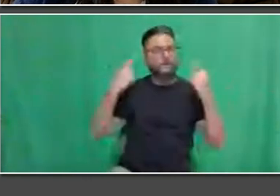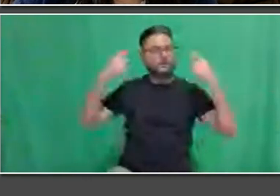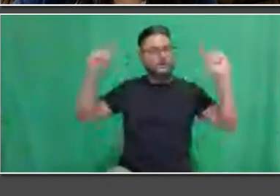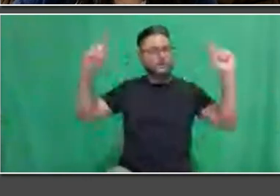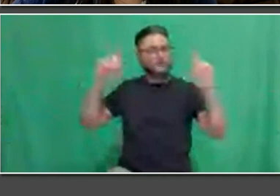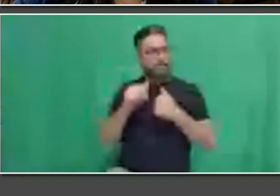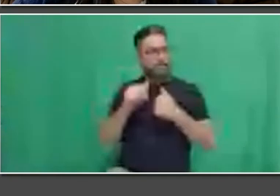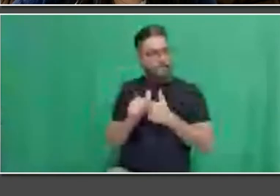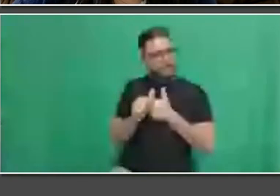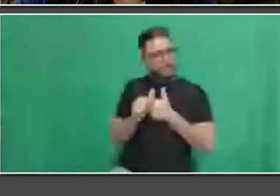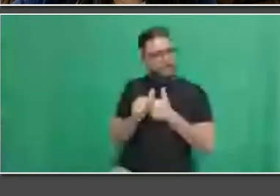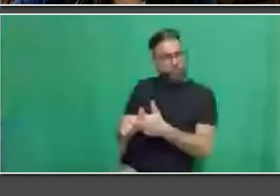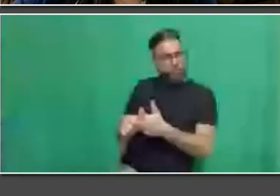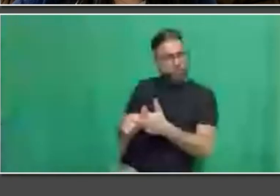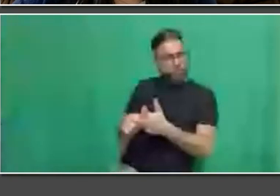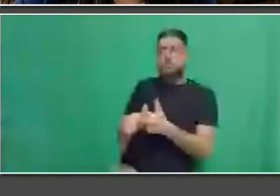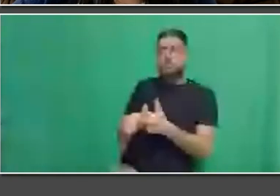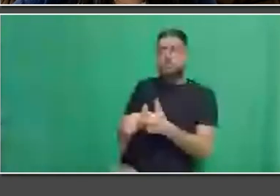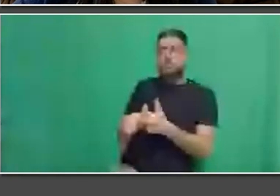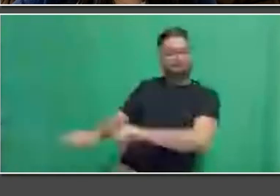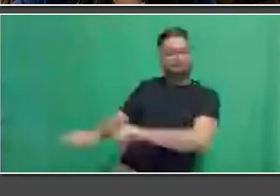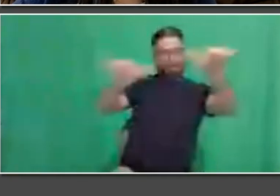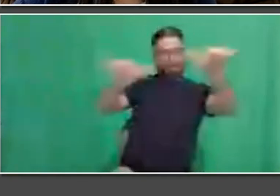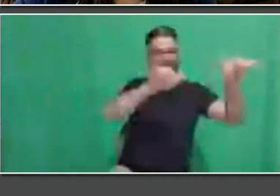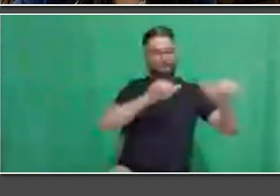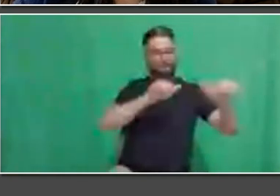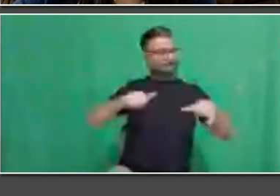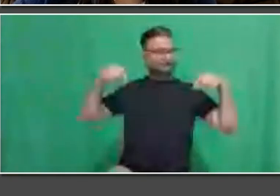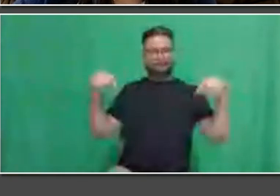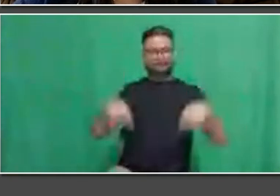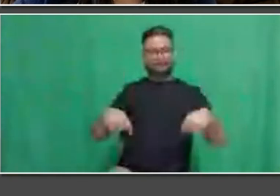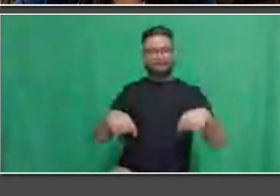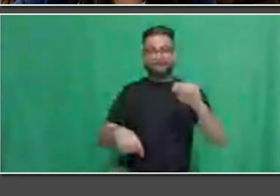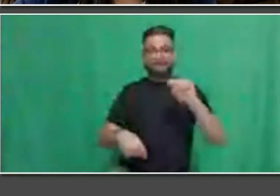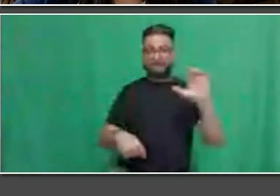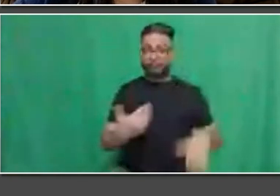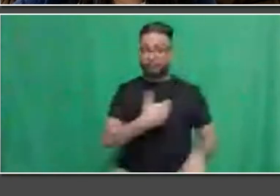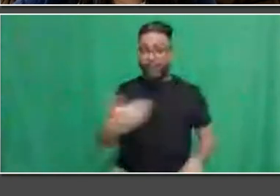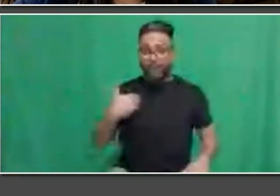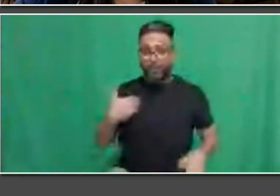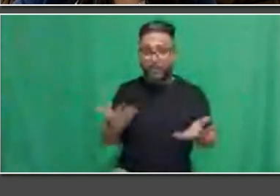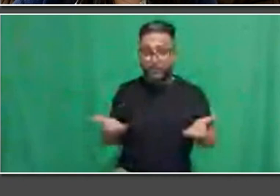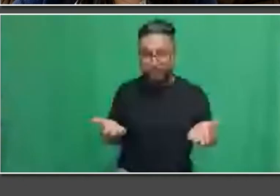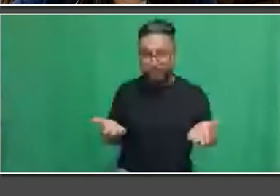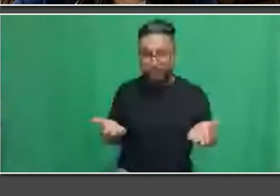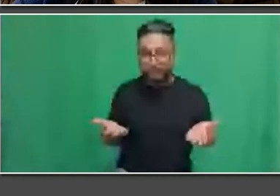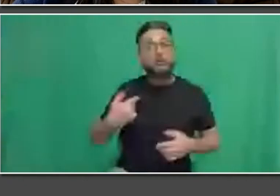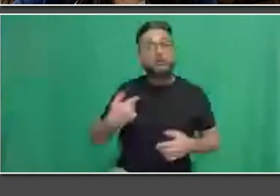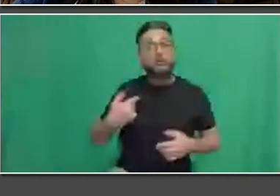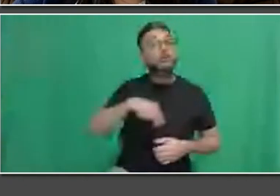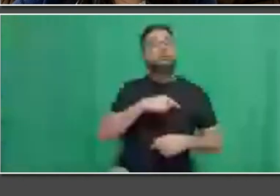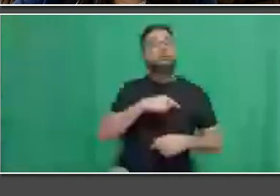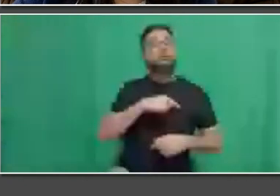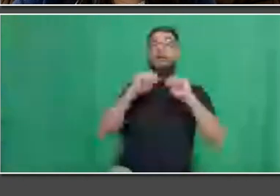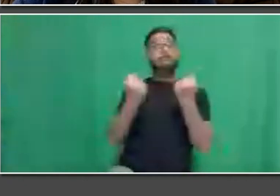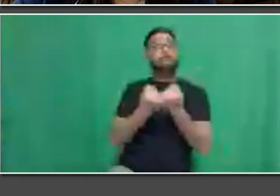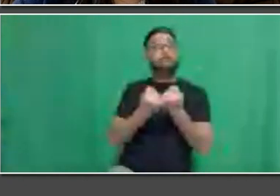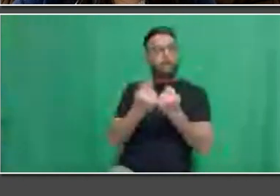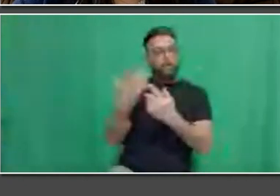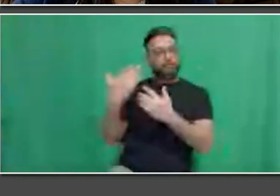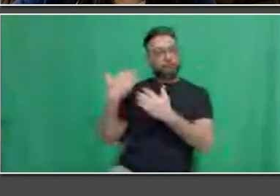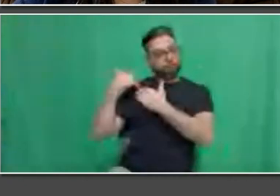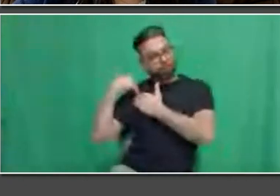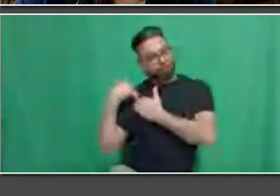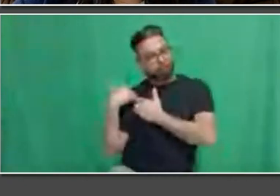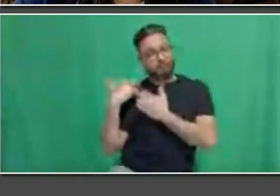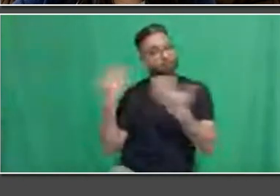responsible for the designing of hoarding, staging, and construction management plans, ensuring that all on-grade